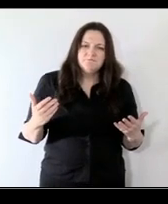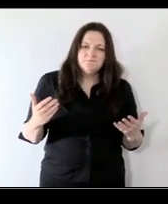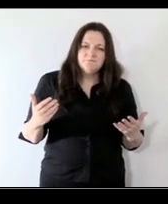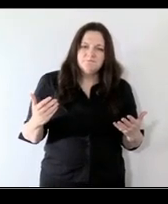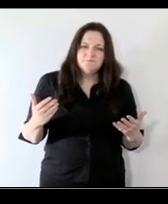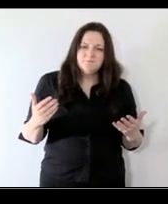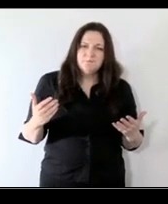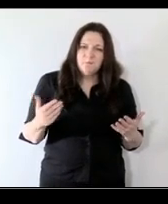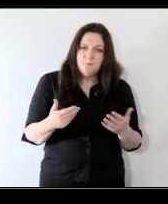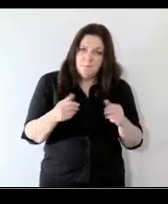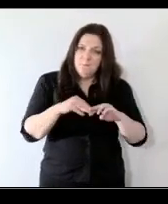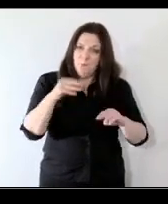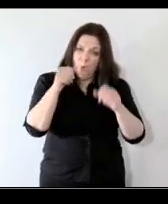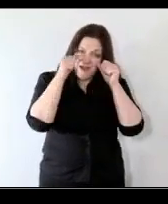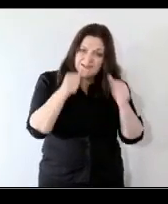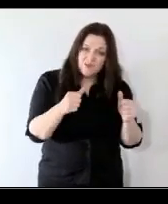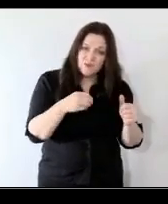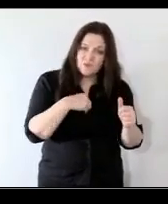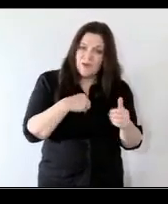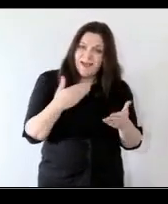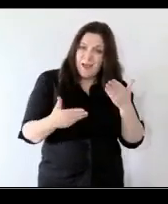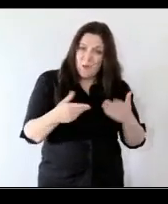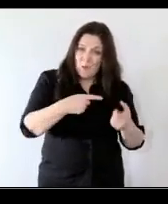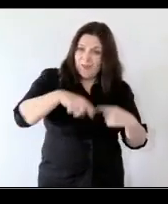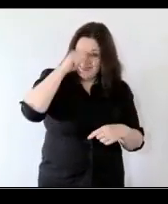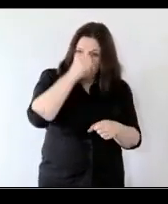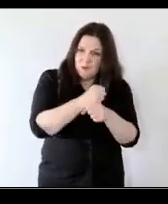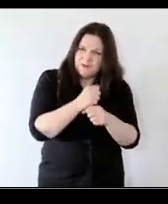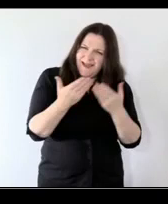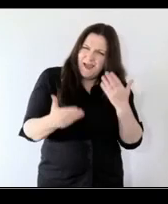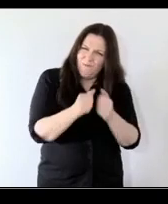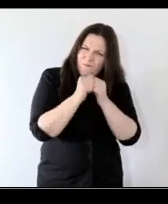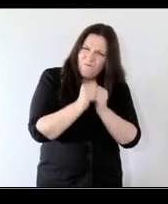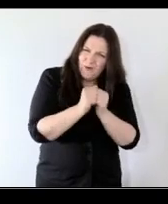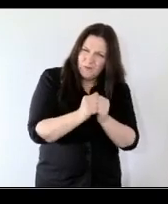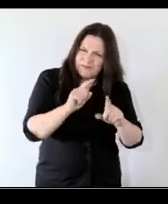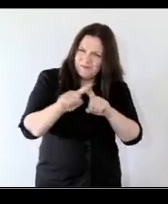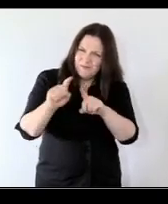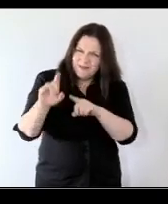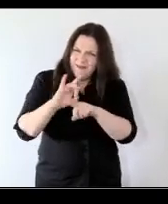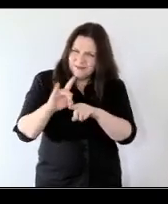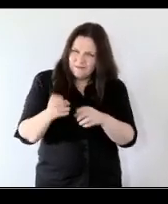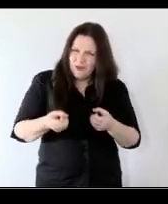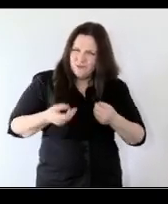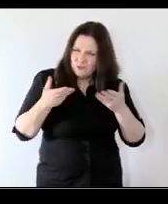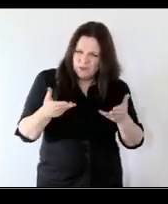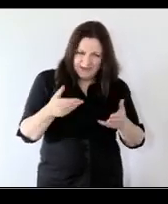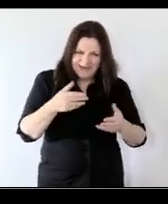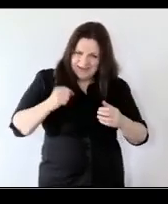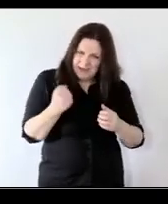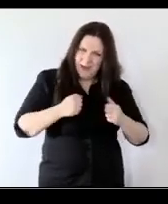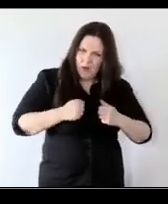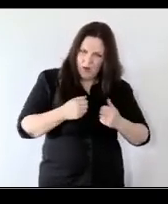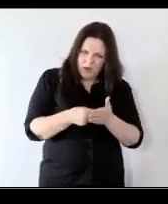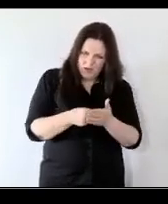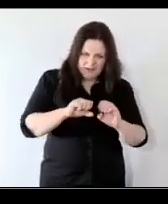see us paying a lot more attention to how we think about how we value all the different kinds of contributions that keep our economy and our